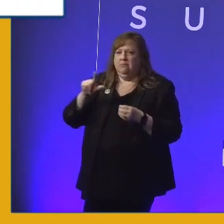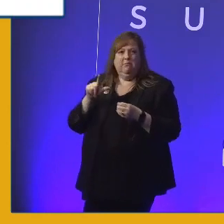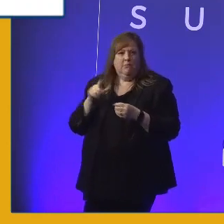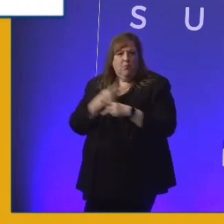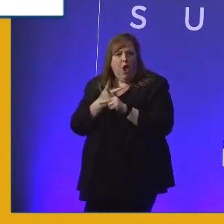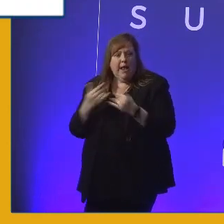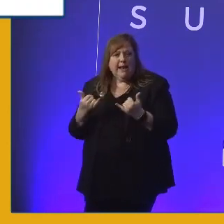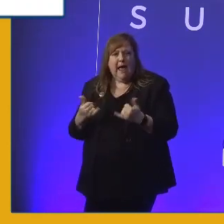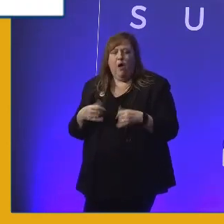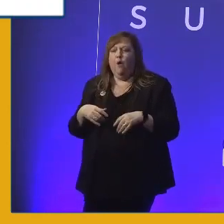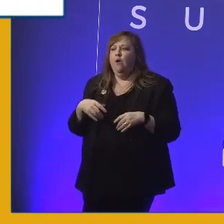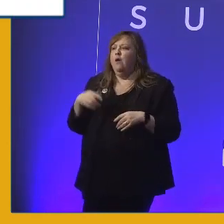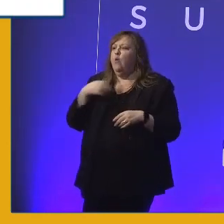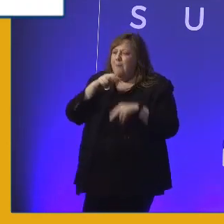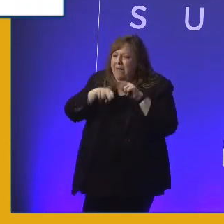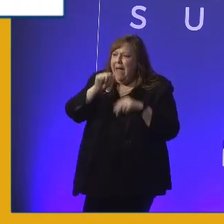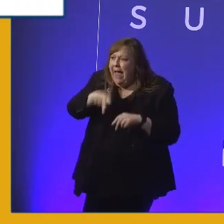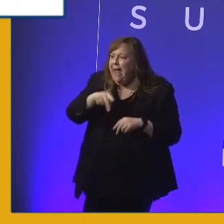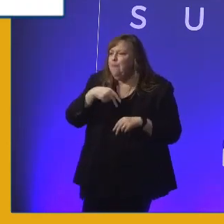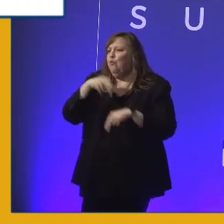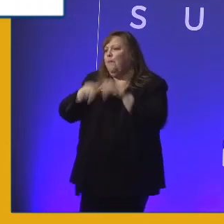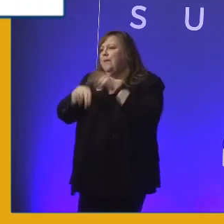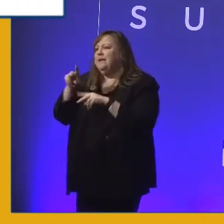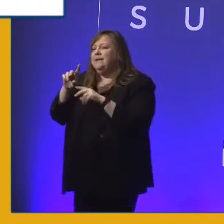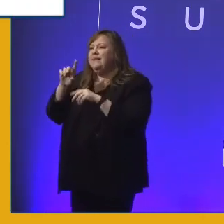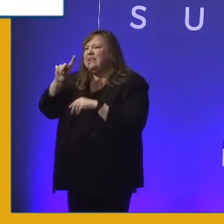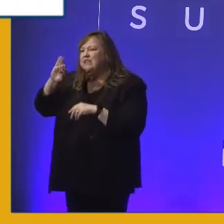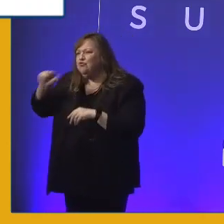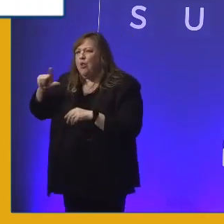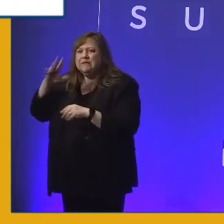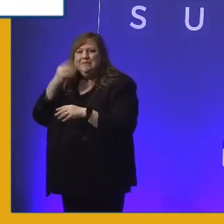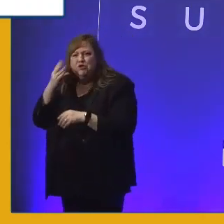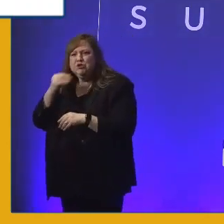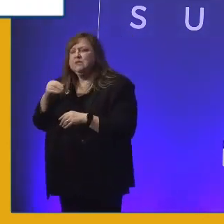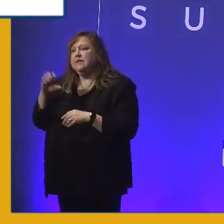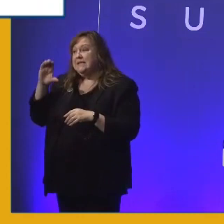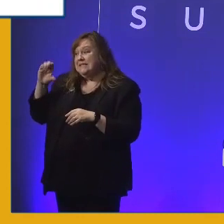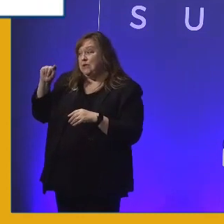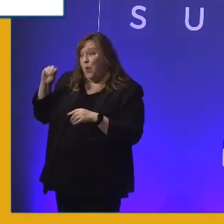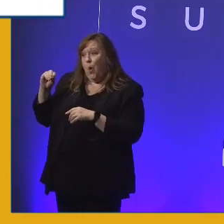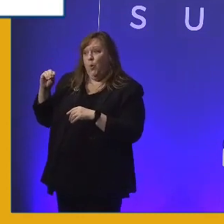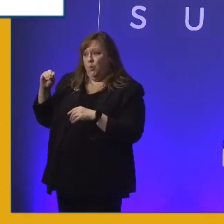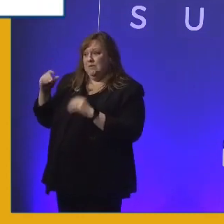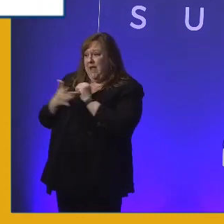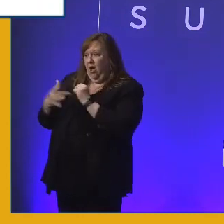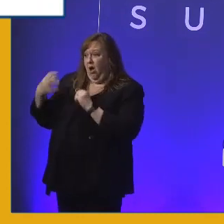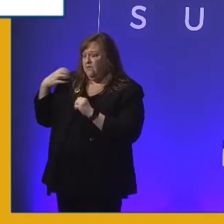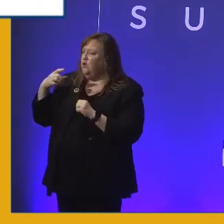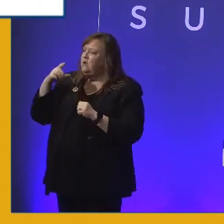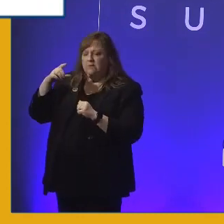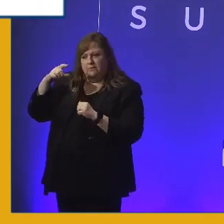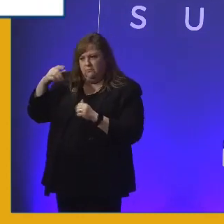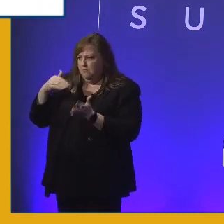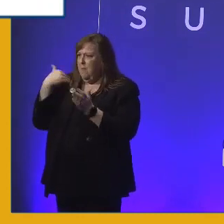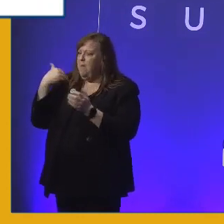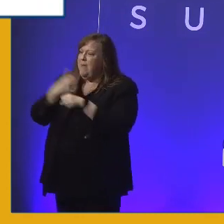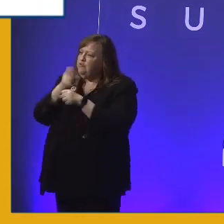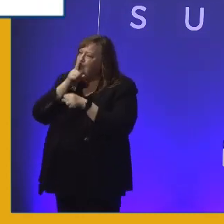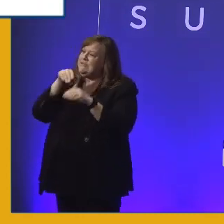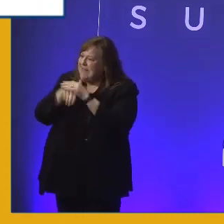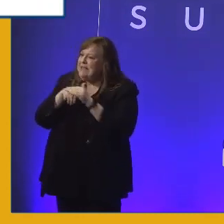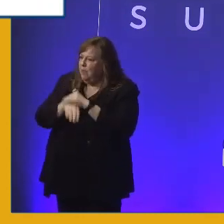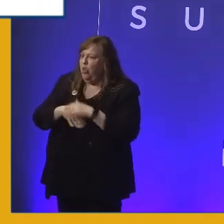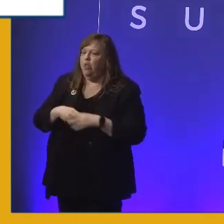building digital experiences. It's the CTO's responsibility to make sure that his team or her team can actually deliver accessible. Let's look at the